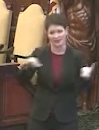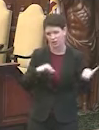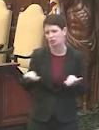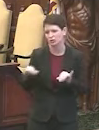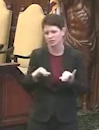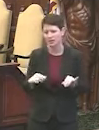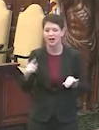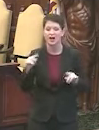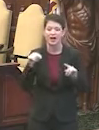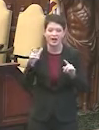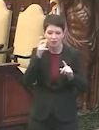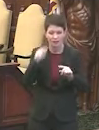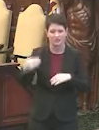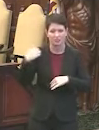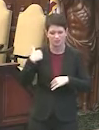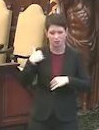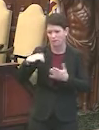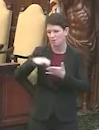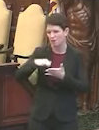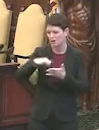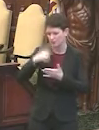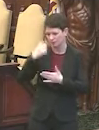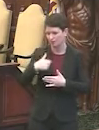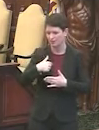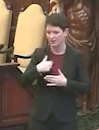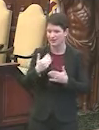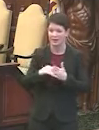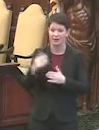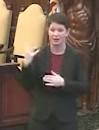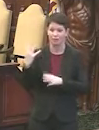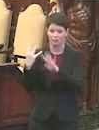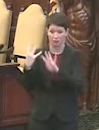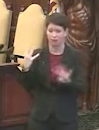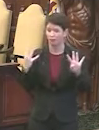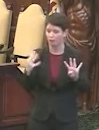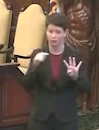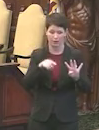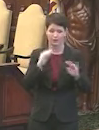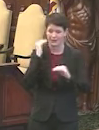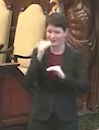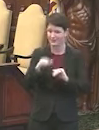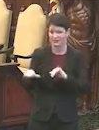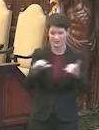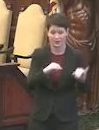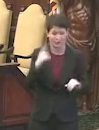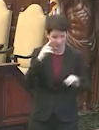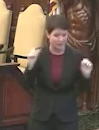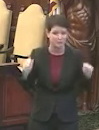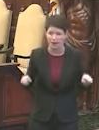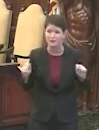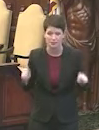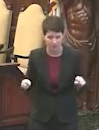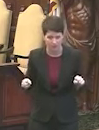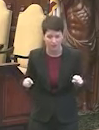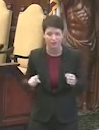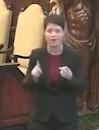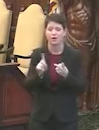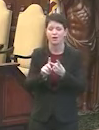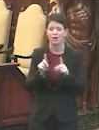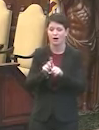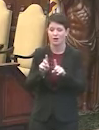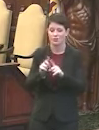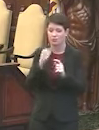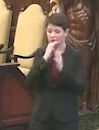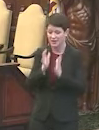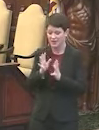So, I've heard this before that somehow these were impossible to meet. And again, we were four for four, they far exceeded those standards. So, I do think it's possible. We also, with the